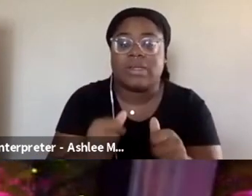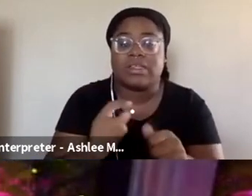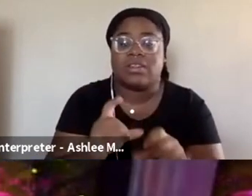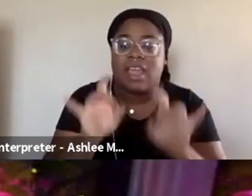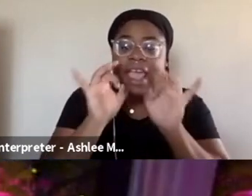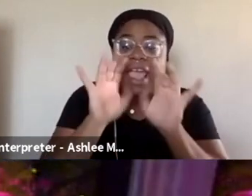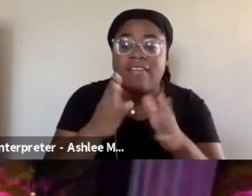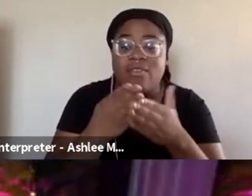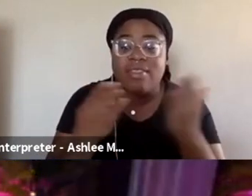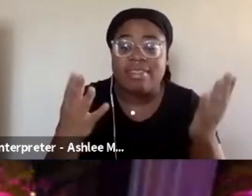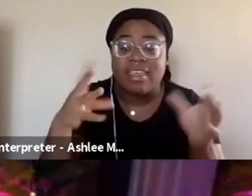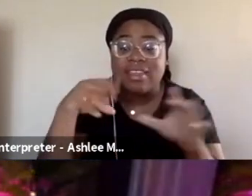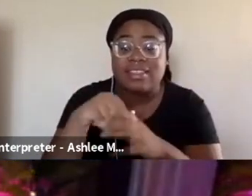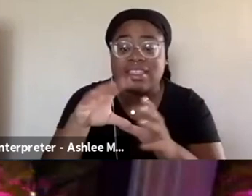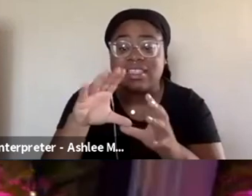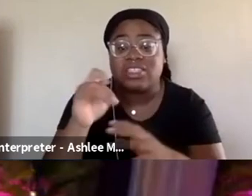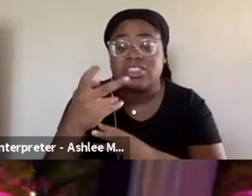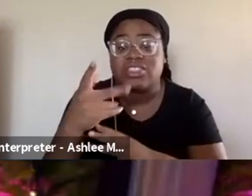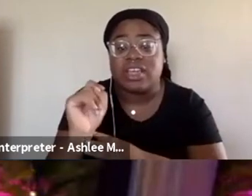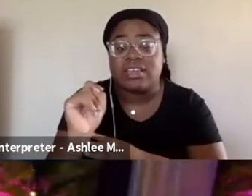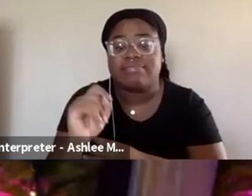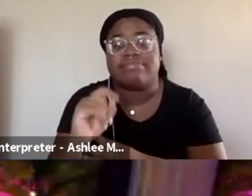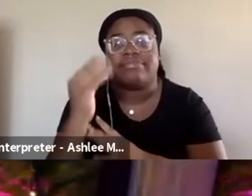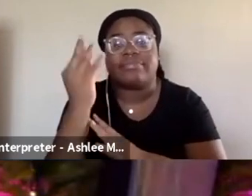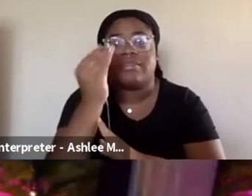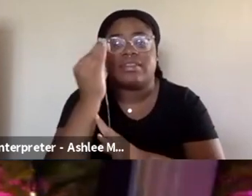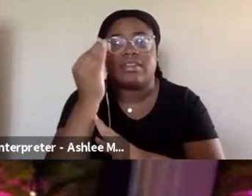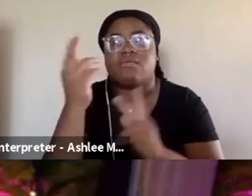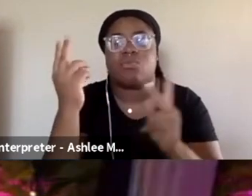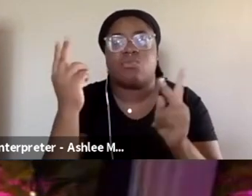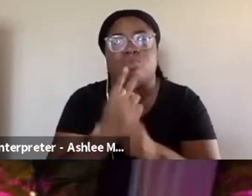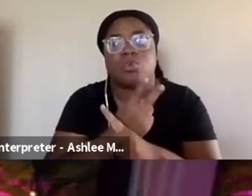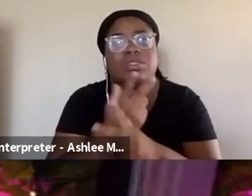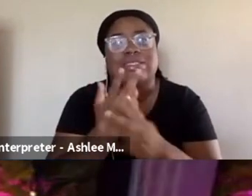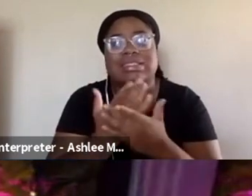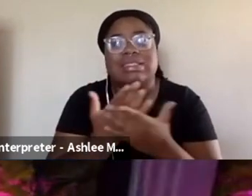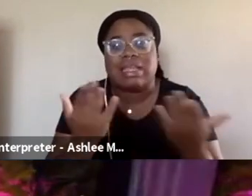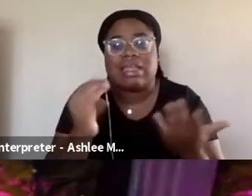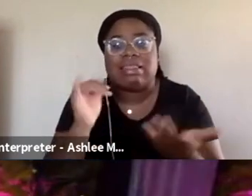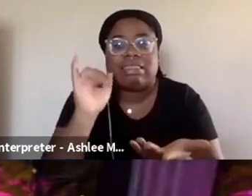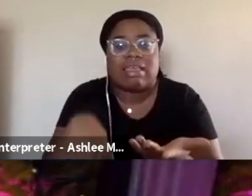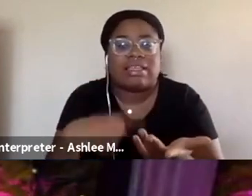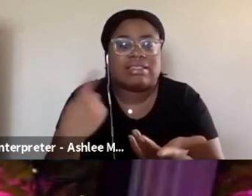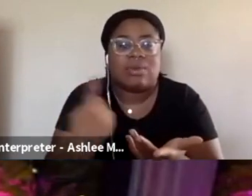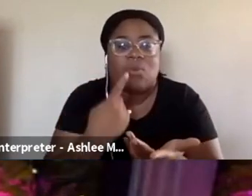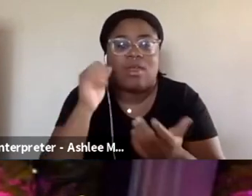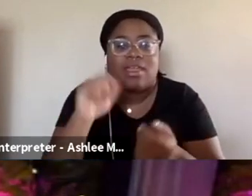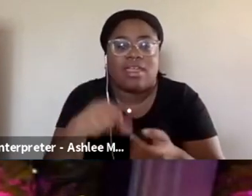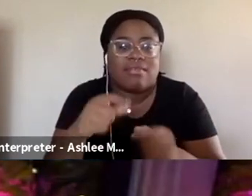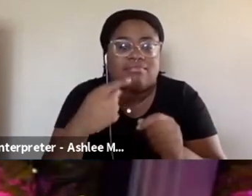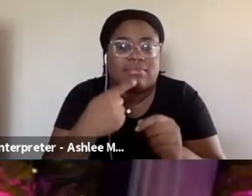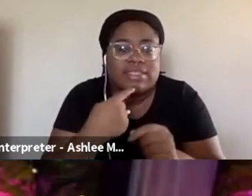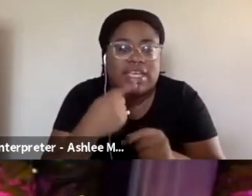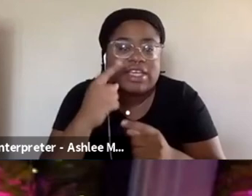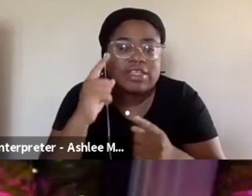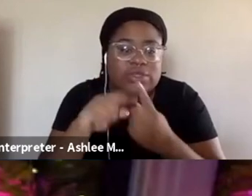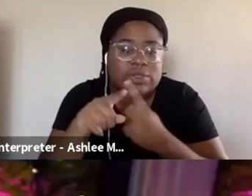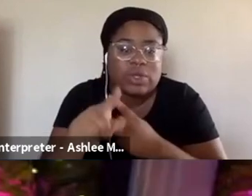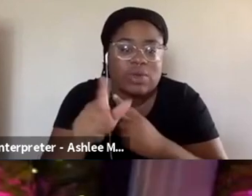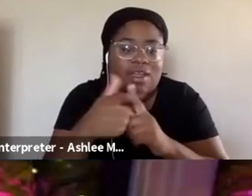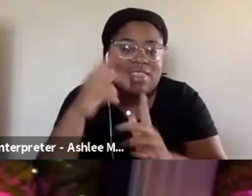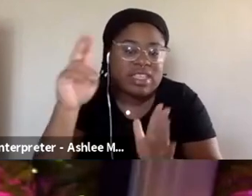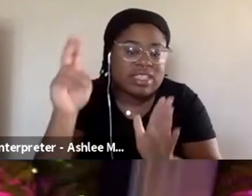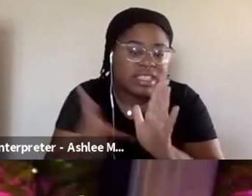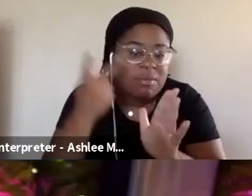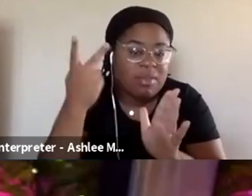things in chat. If you can think maybe about like the worst thing that somebody could possibly say about you and then like double it